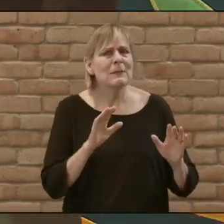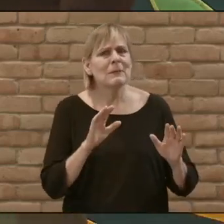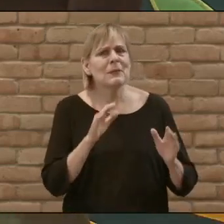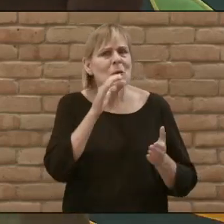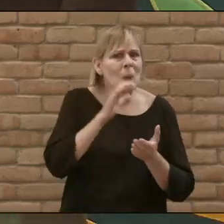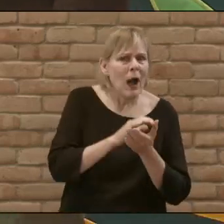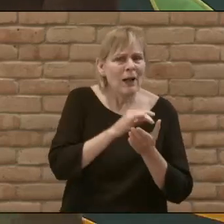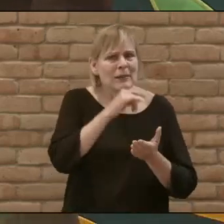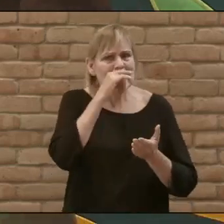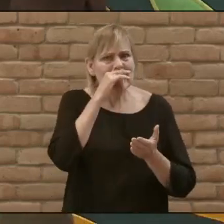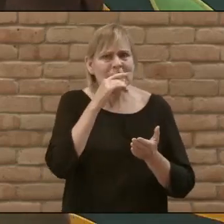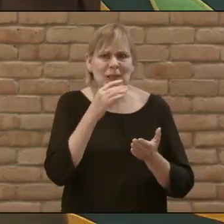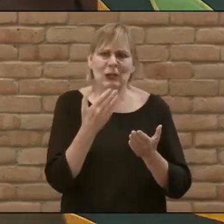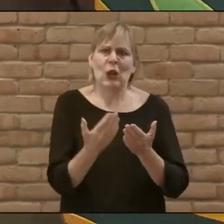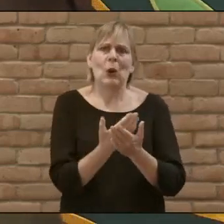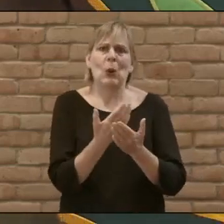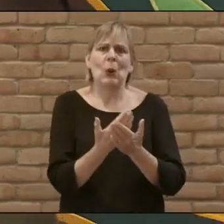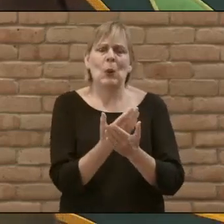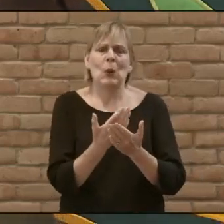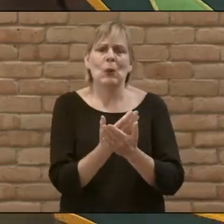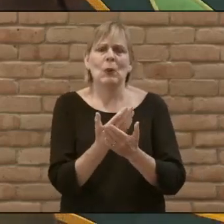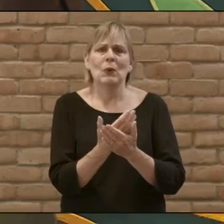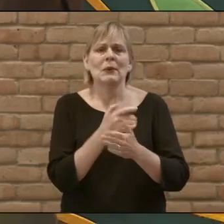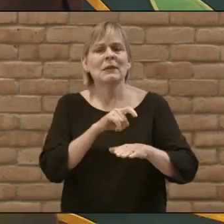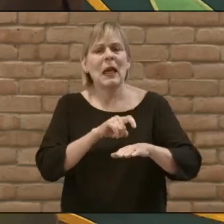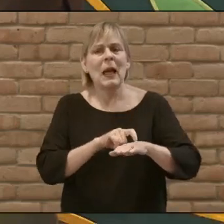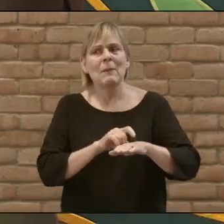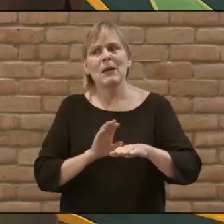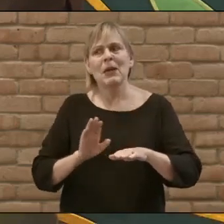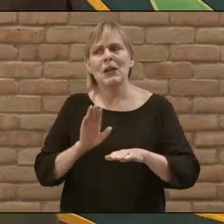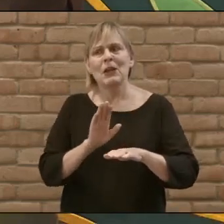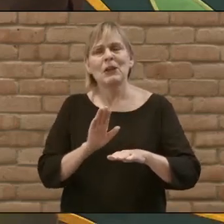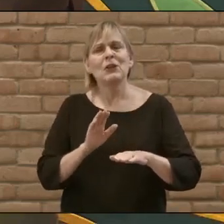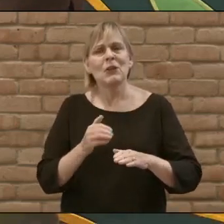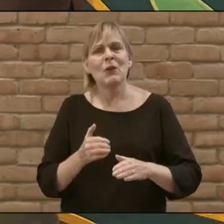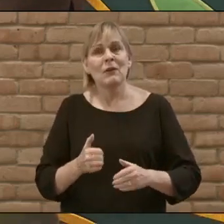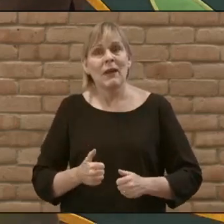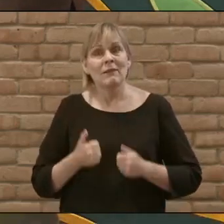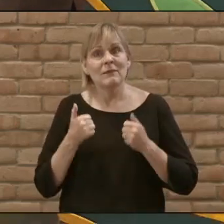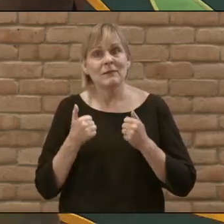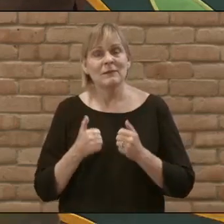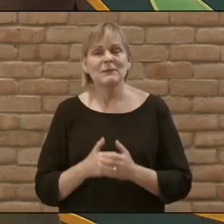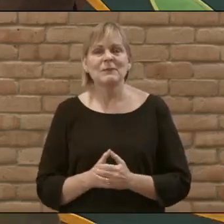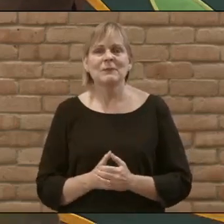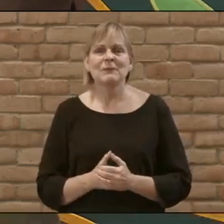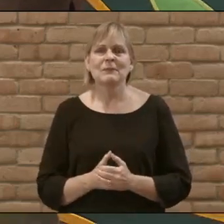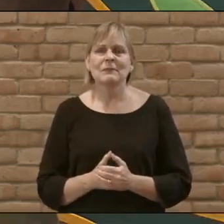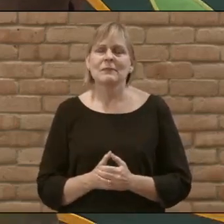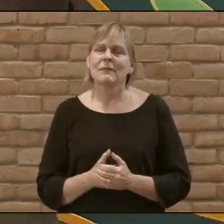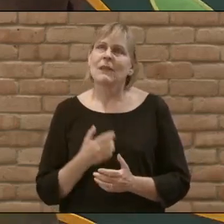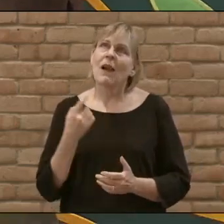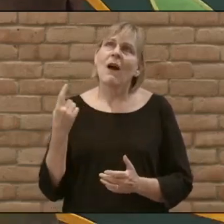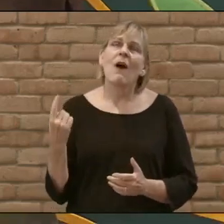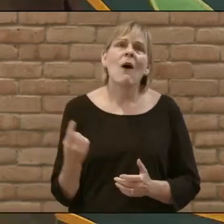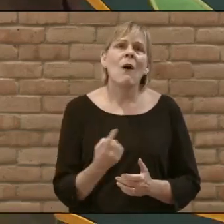to step into this new time in your life. And so as always, how can we be praying